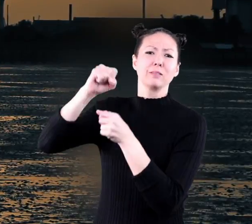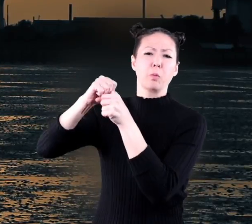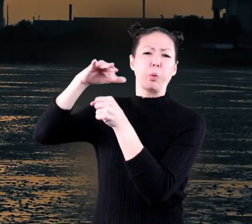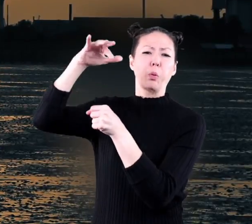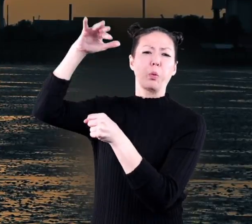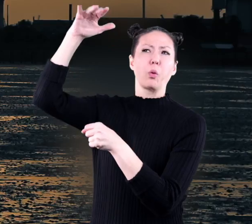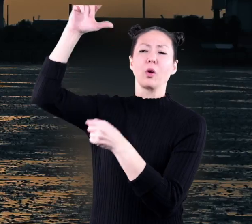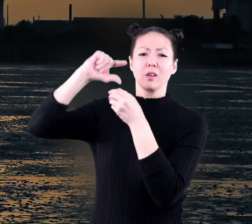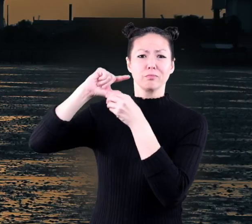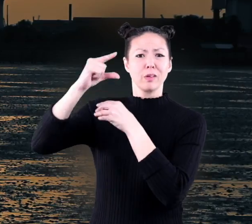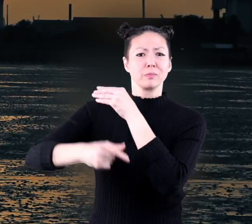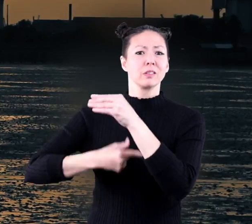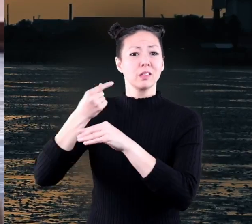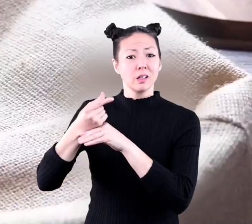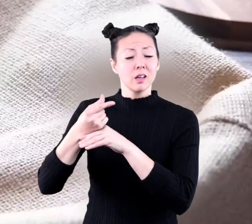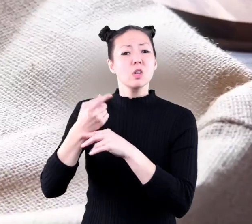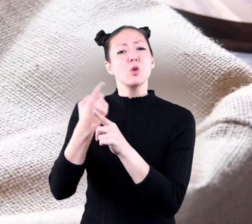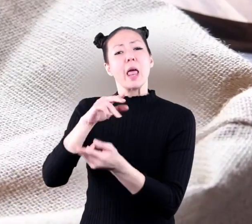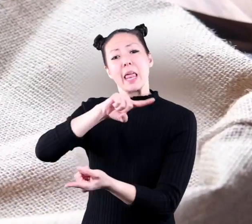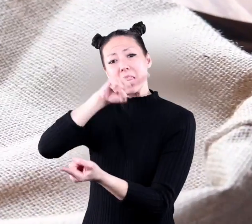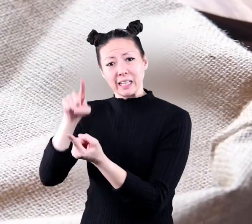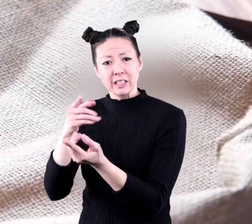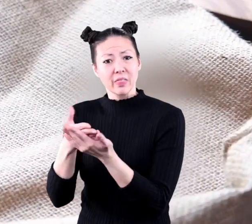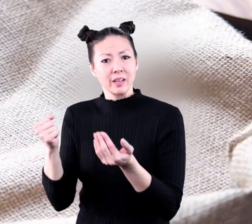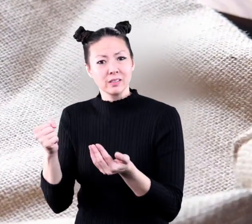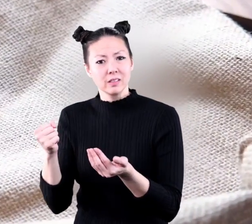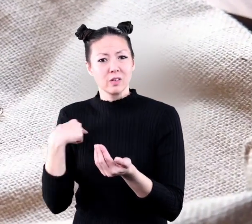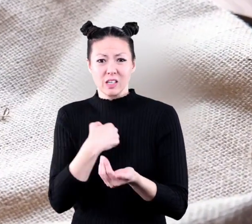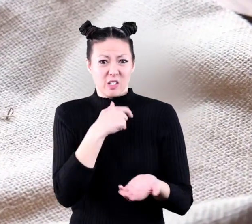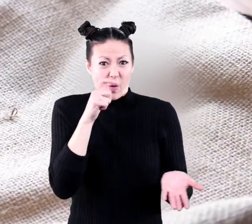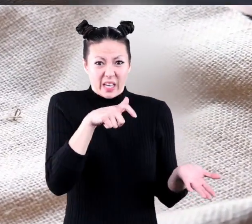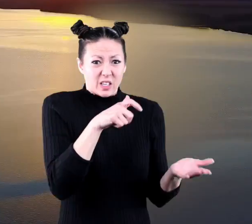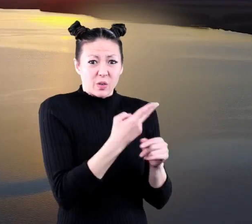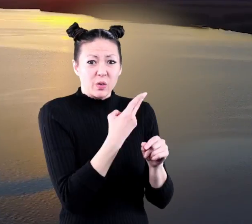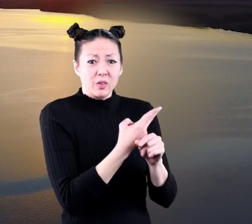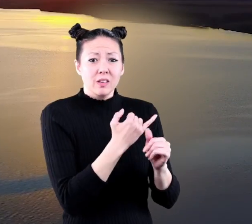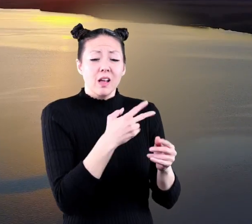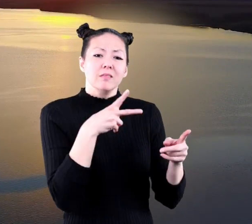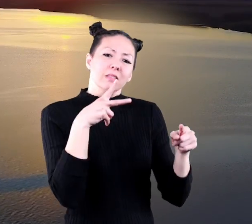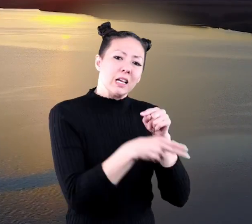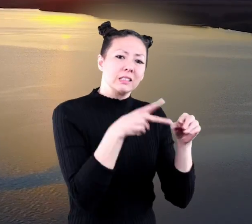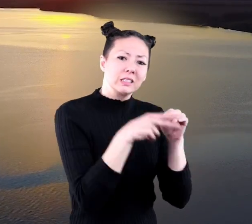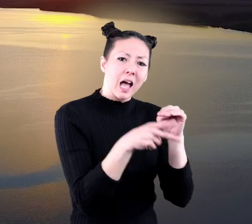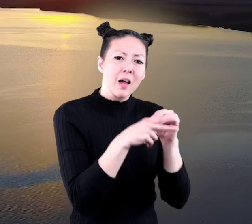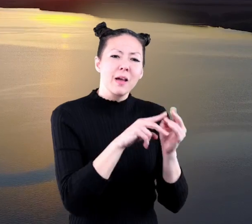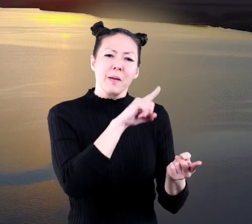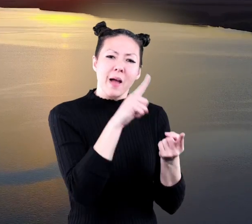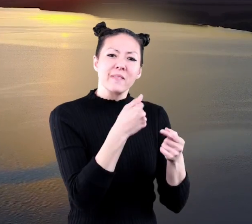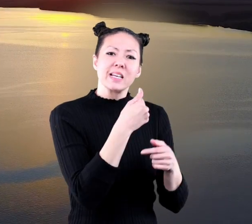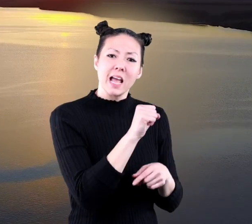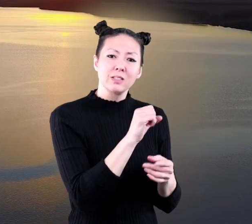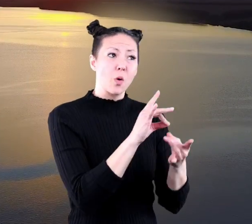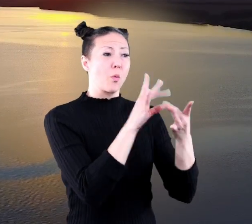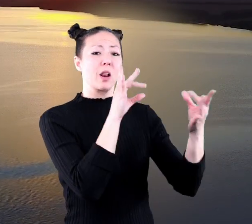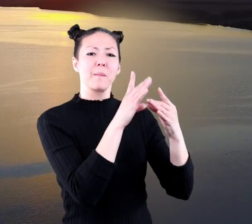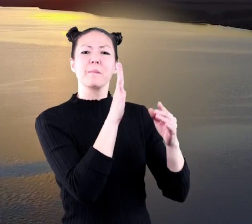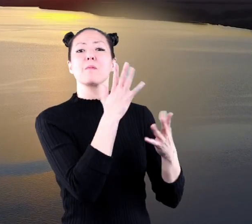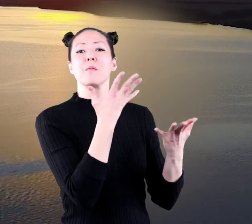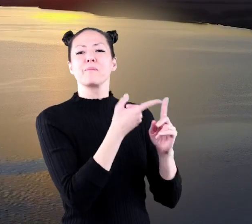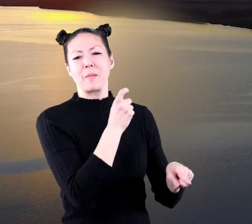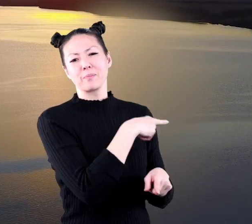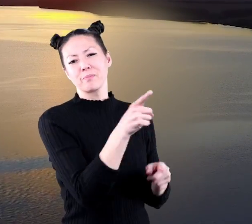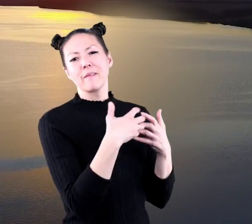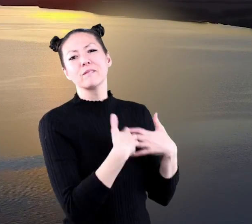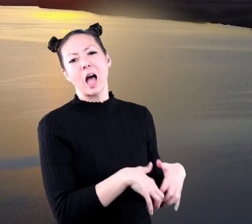into the atmosphere. Using less of the things we don't need, cuts down on the amount of gases released by factories.